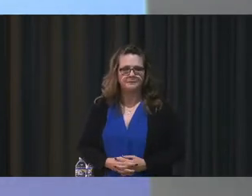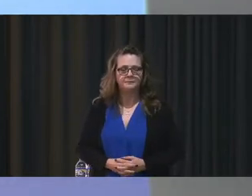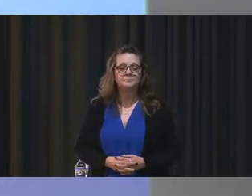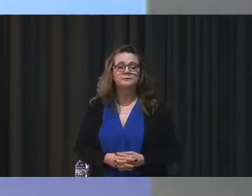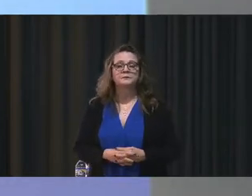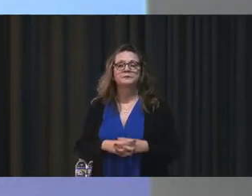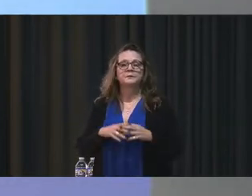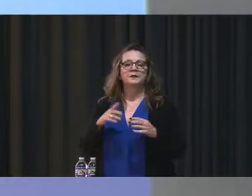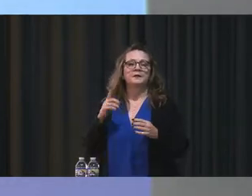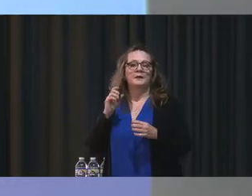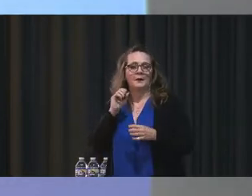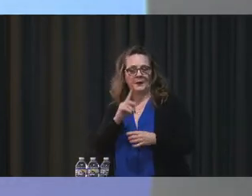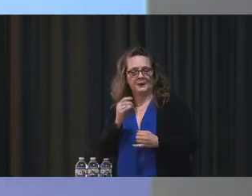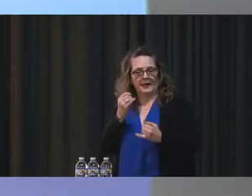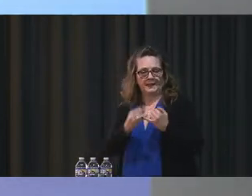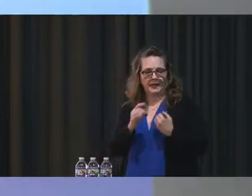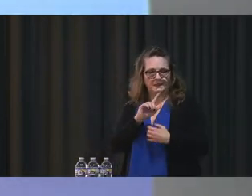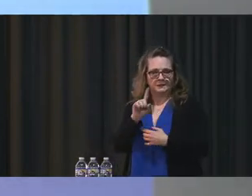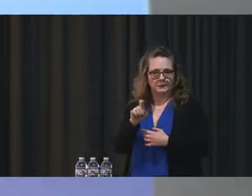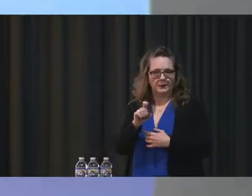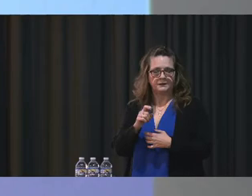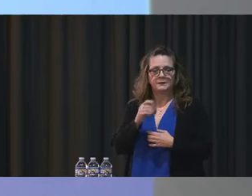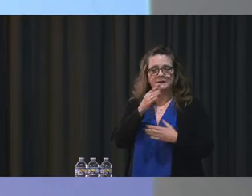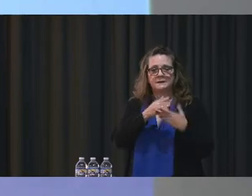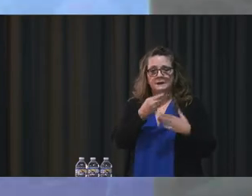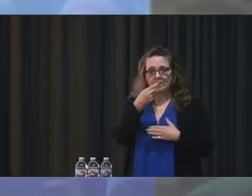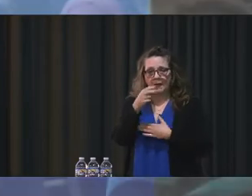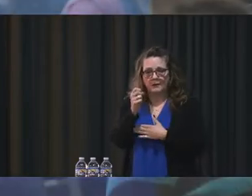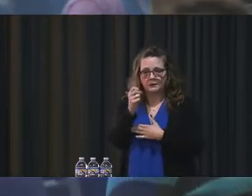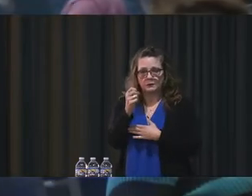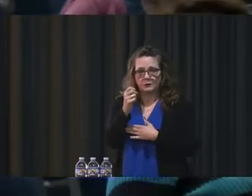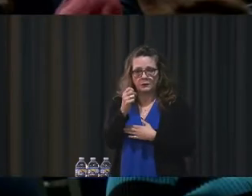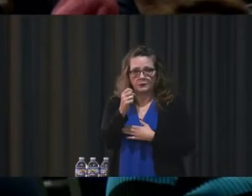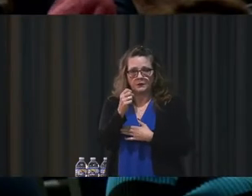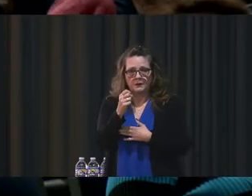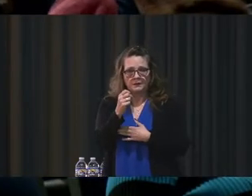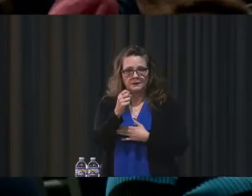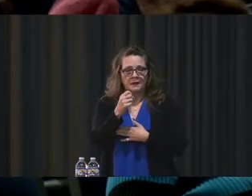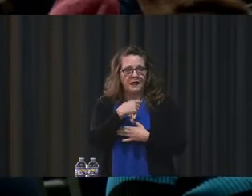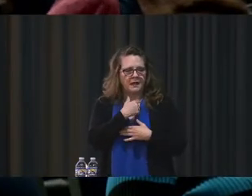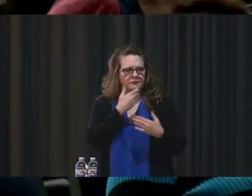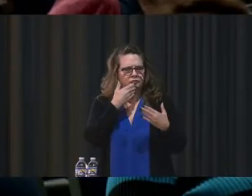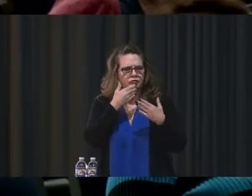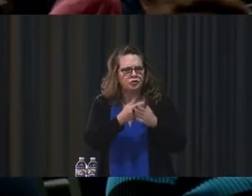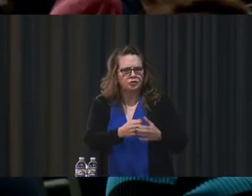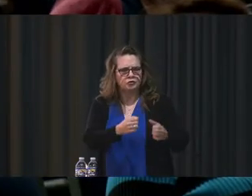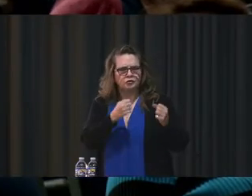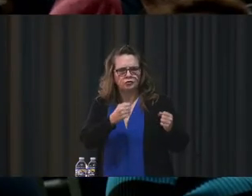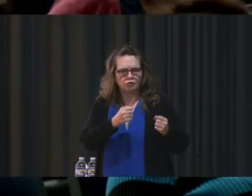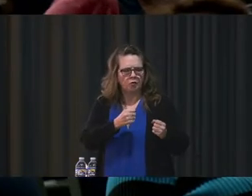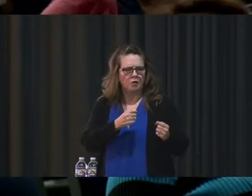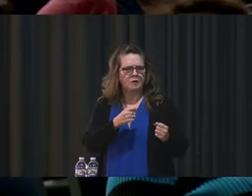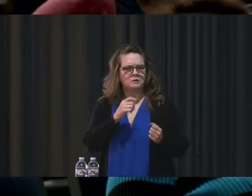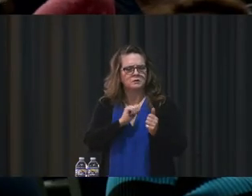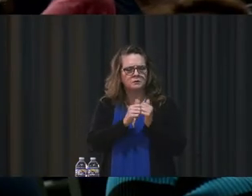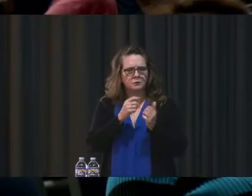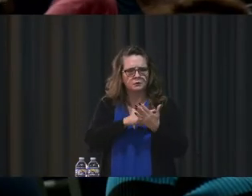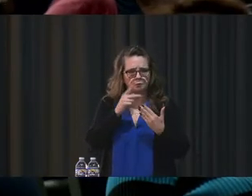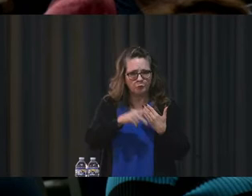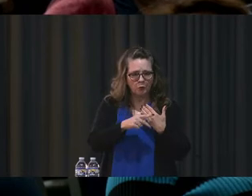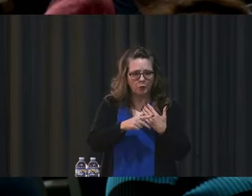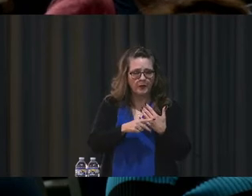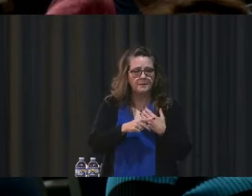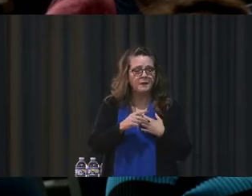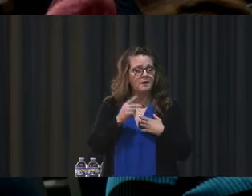And my last question. There are certain high schools here who have strong sports programs that are being targeted because there are students who want to